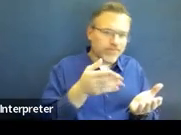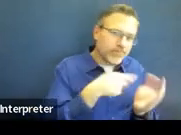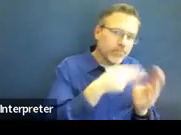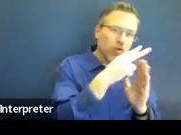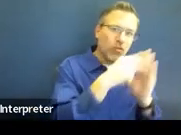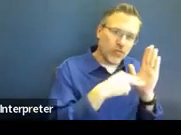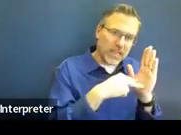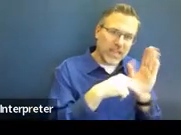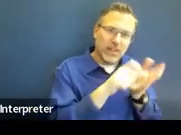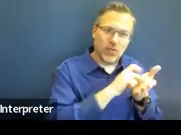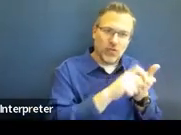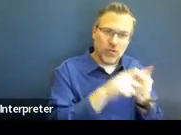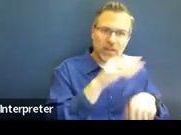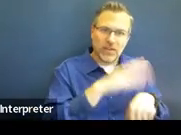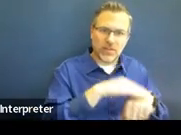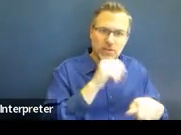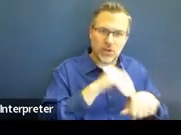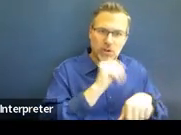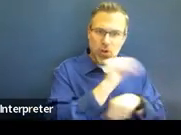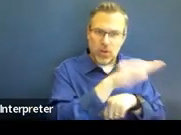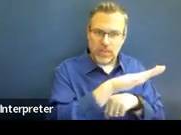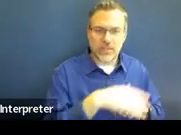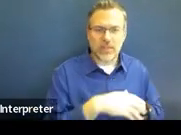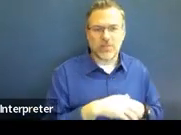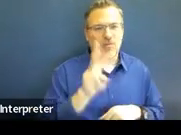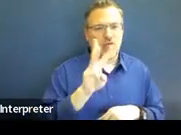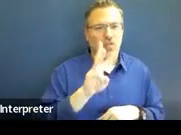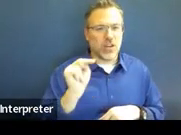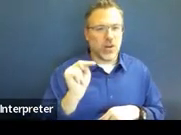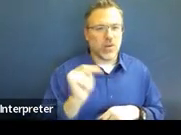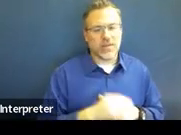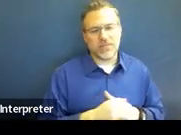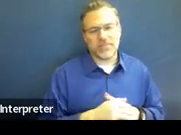for that document looking for that discussion.